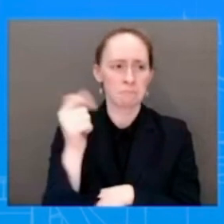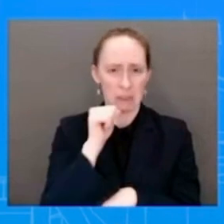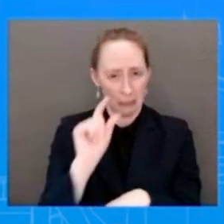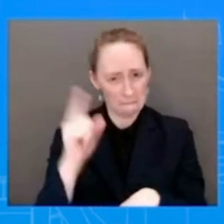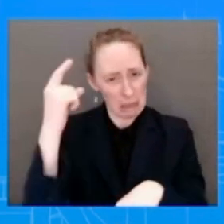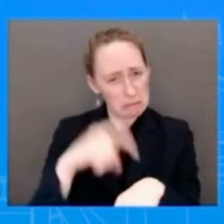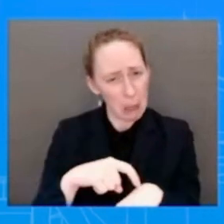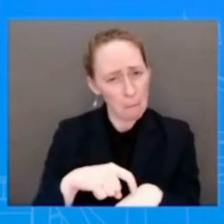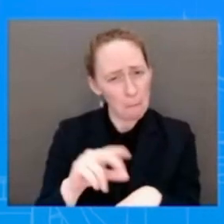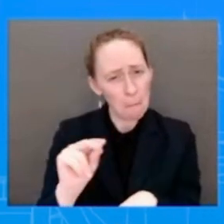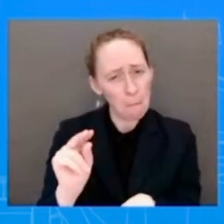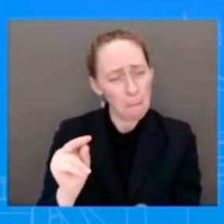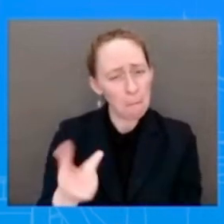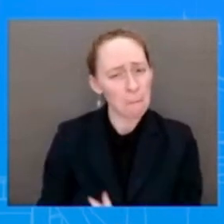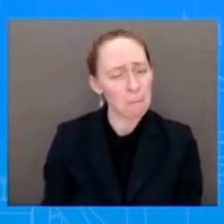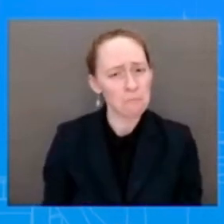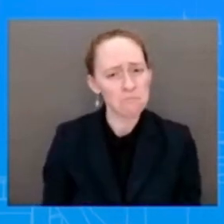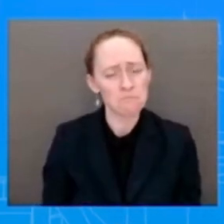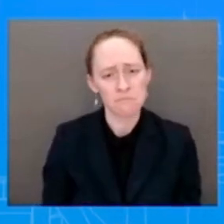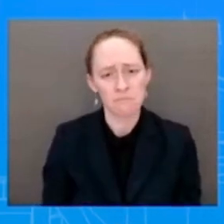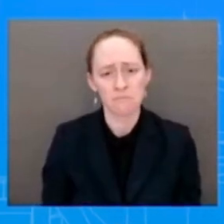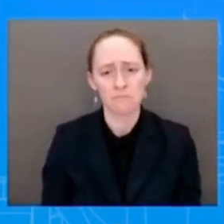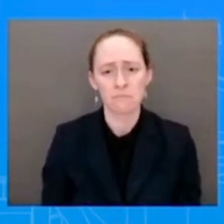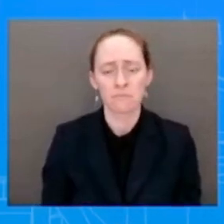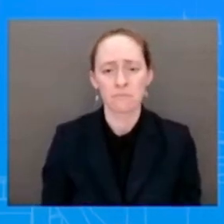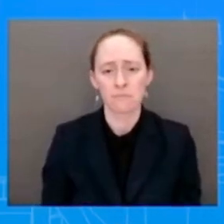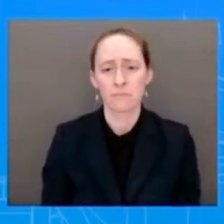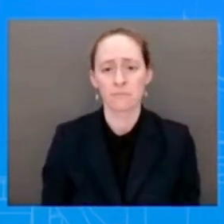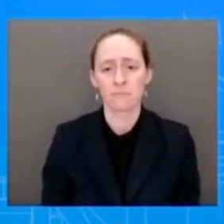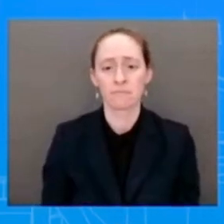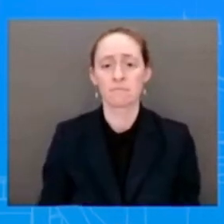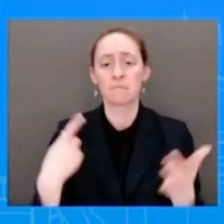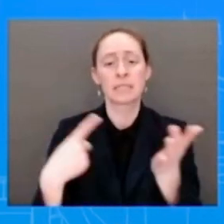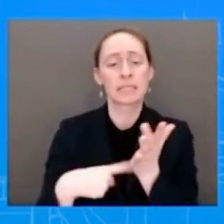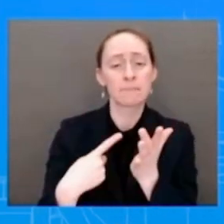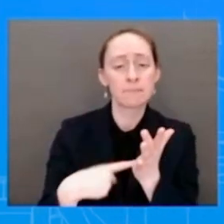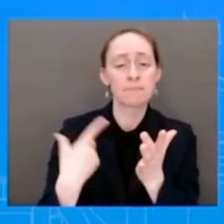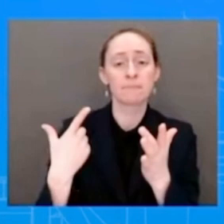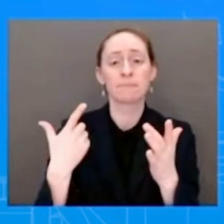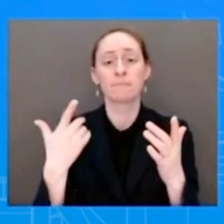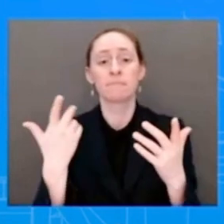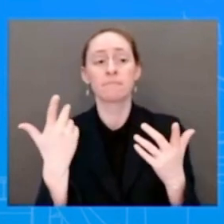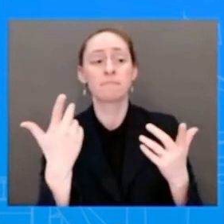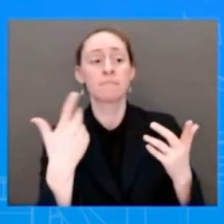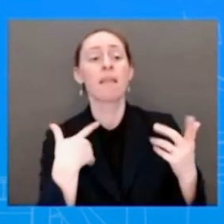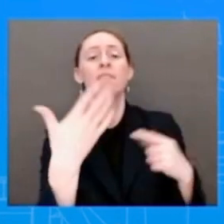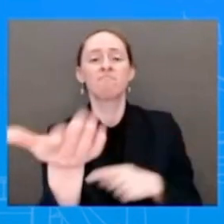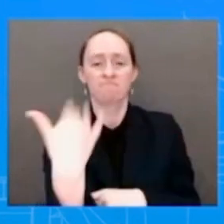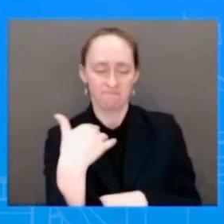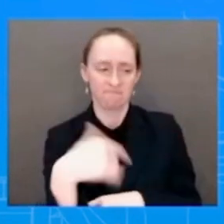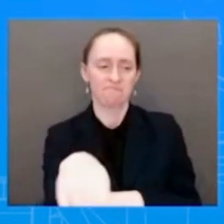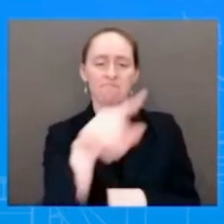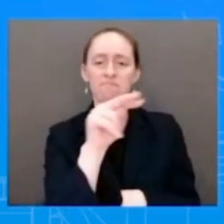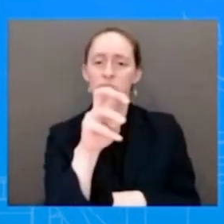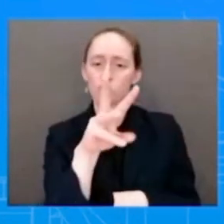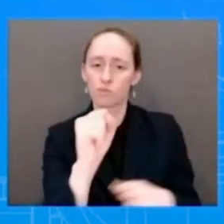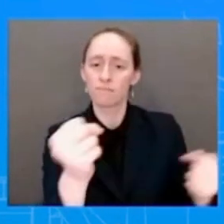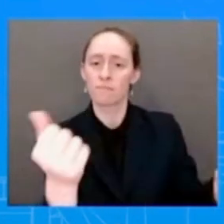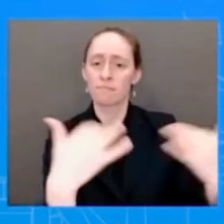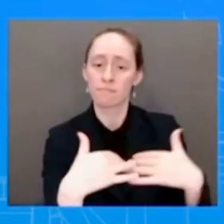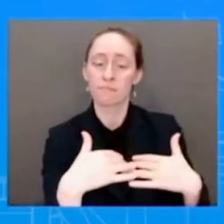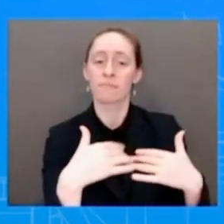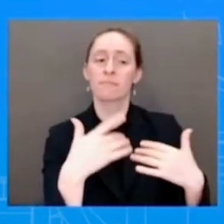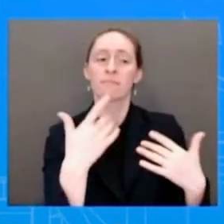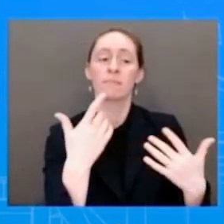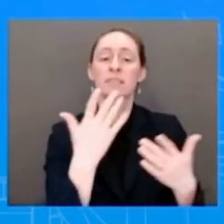some of the, some of the meetings are, will have a press component, some of them won't. And this one happens to be a private meeting between the two. I